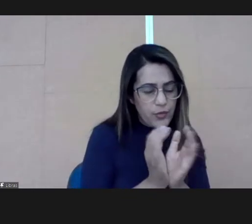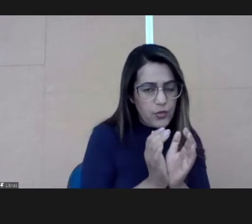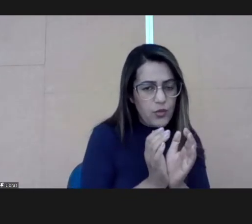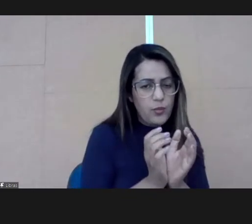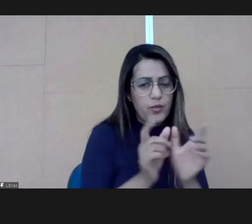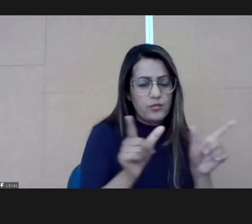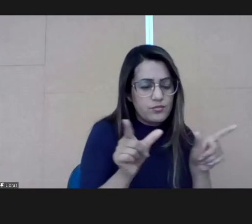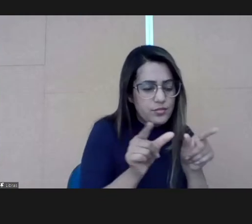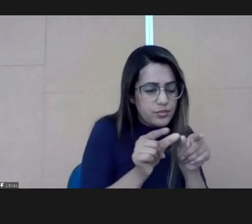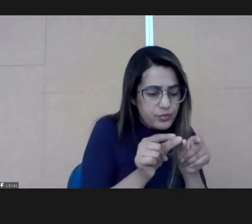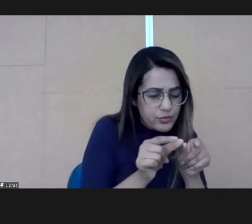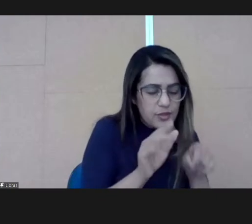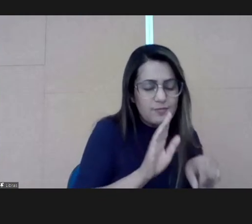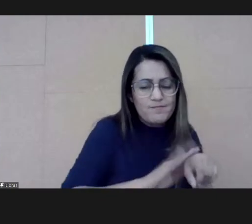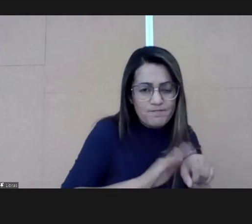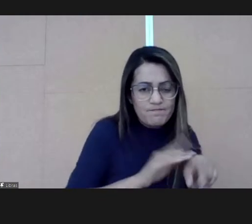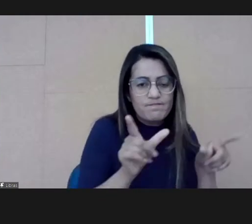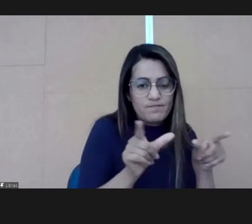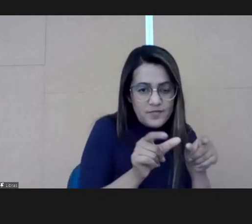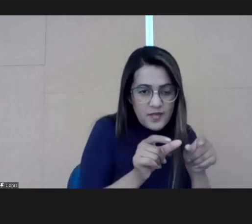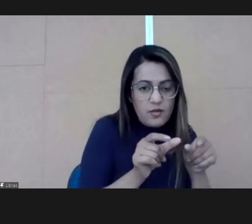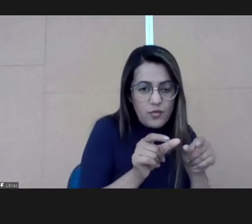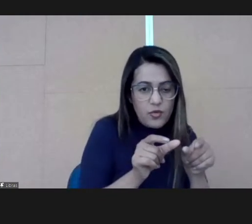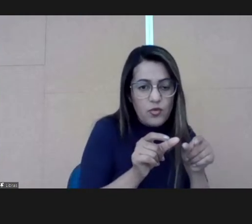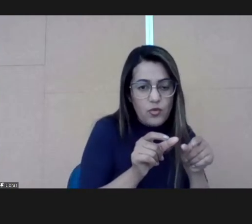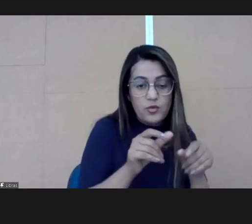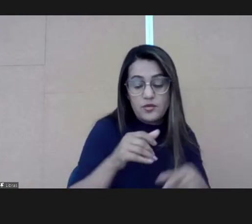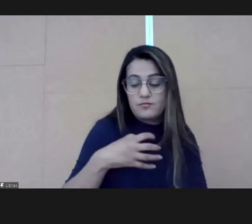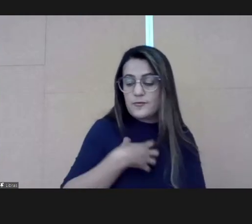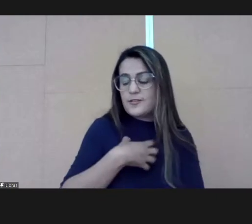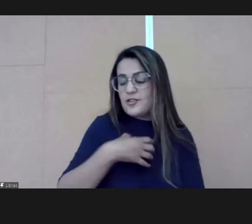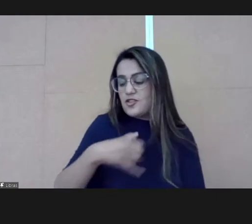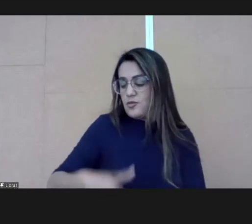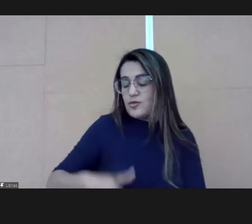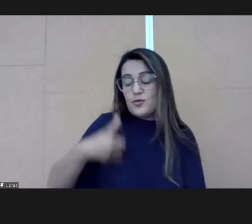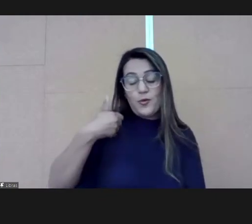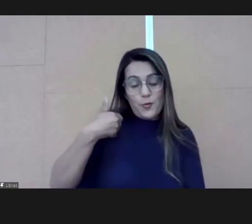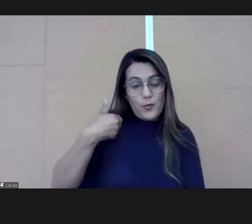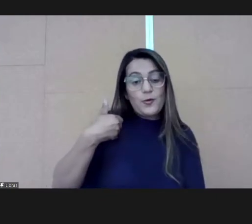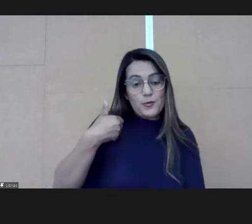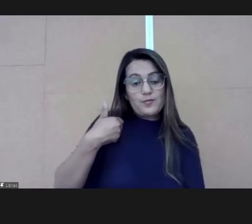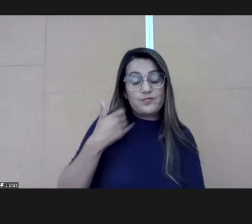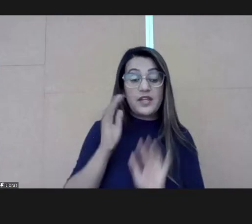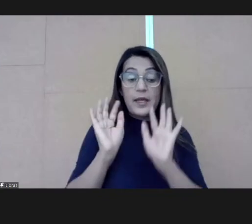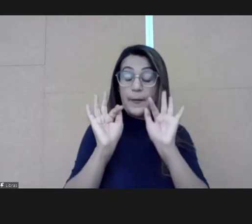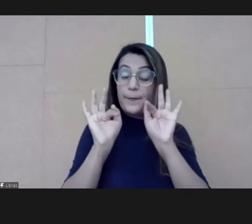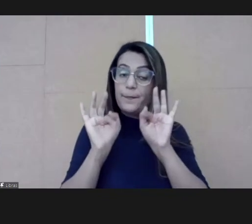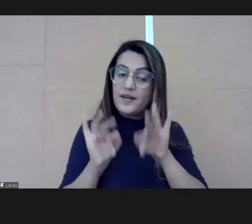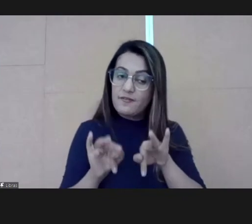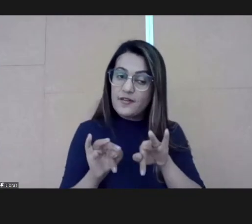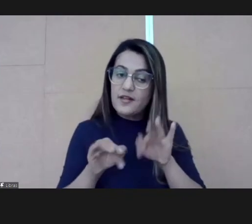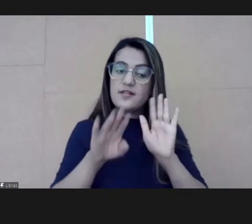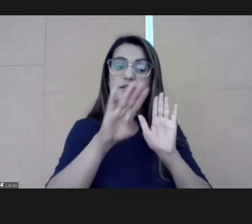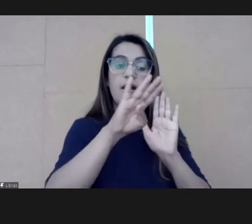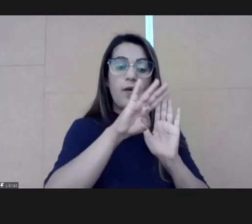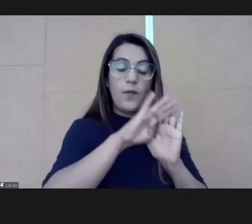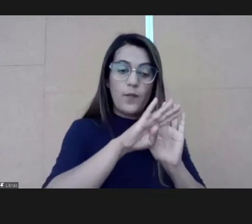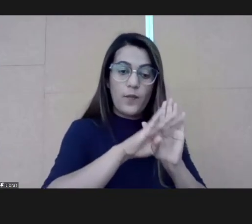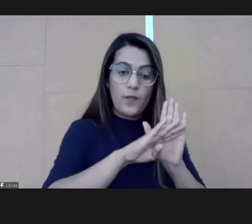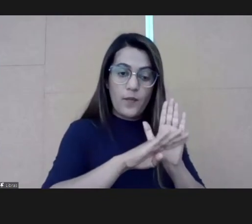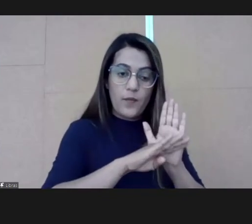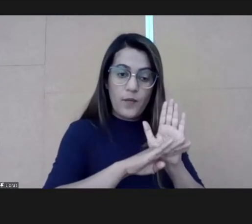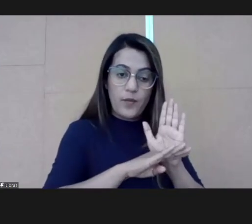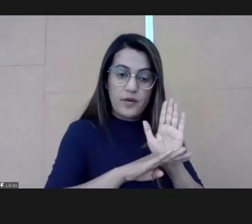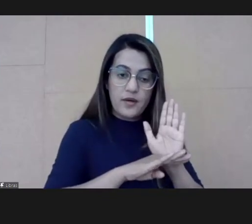country. So, for such a short time, this was something that we are very proud of. And to end, the